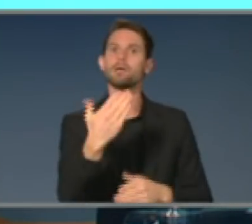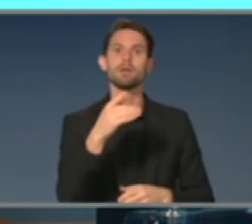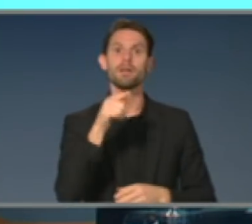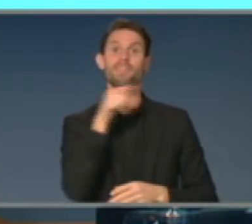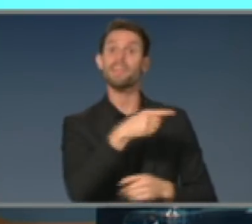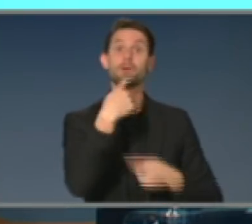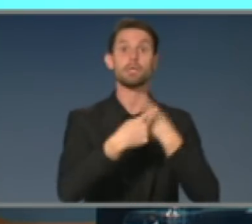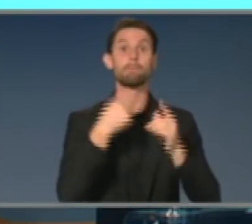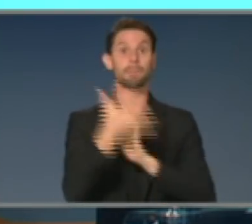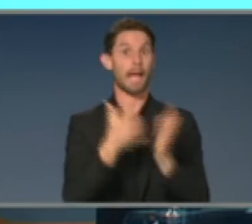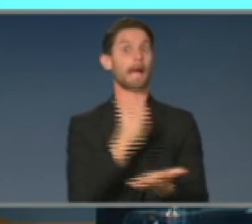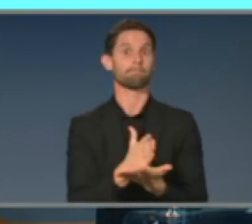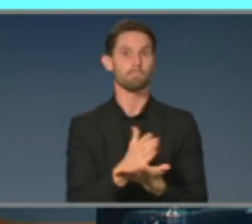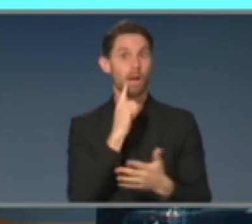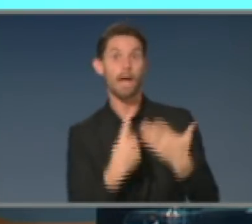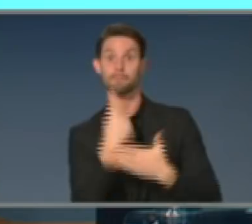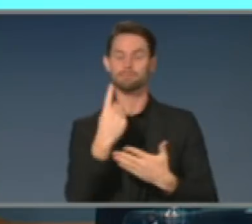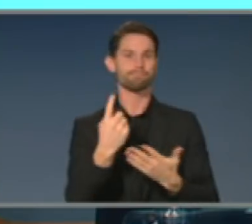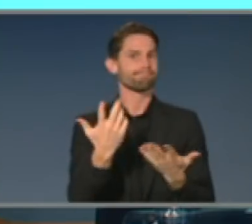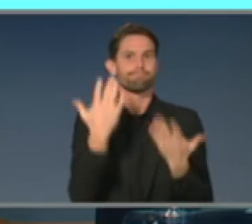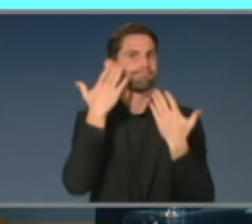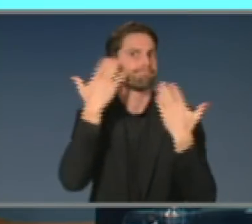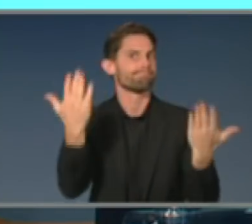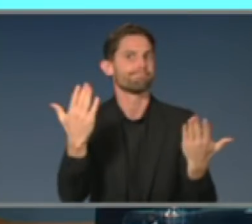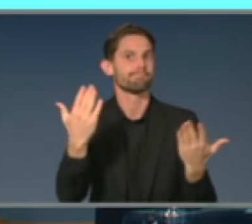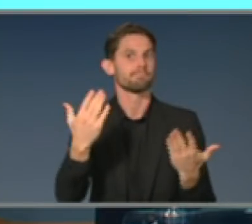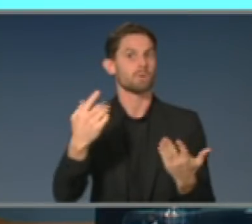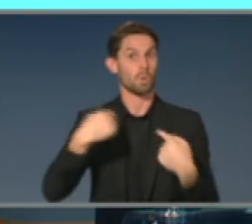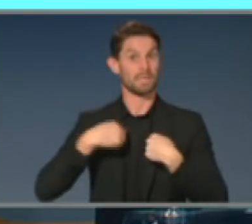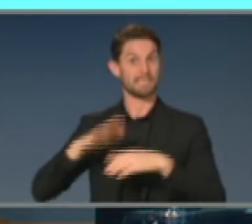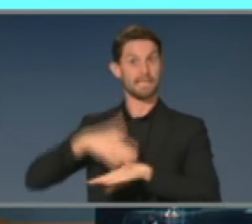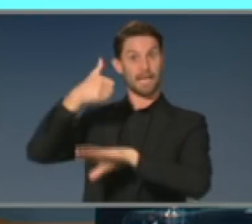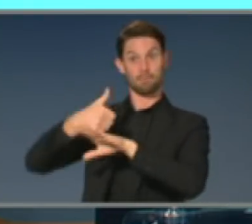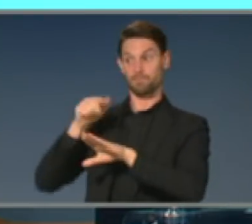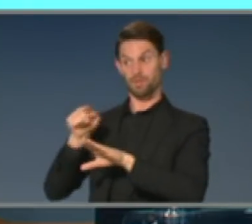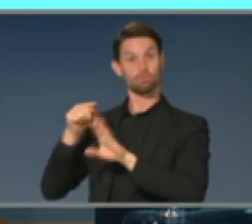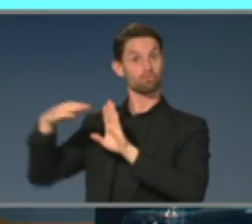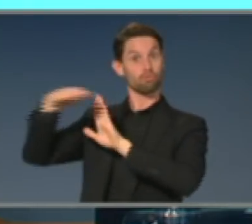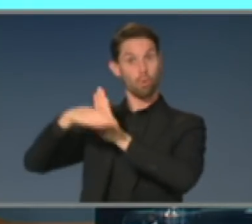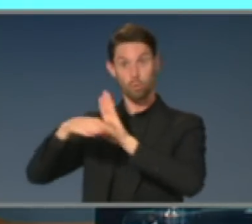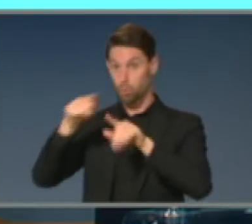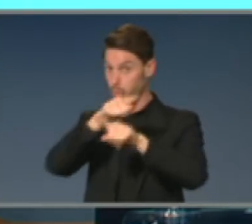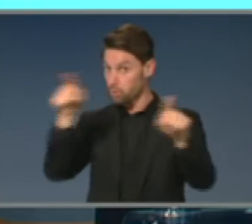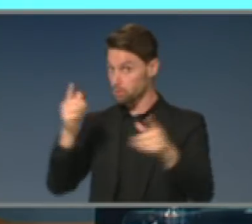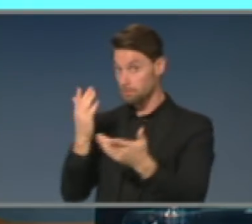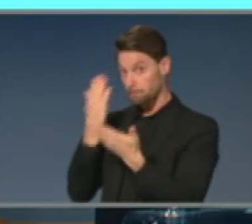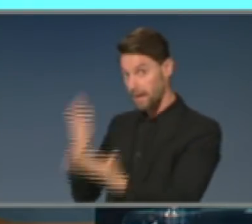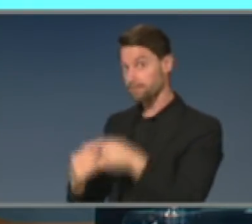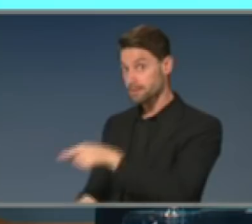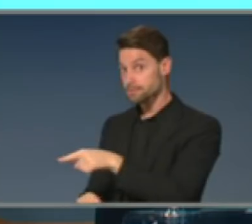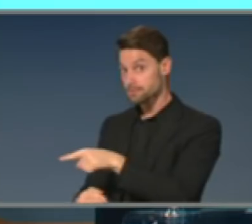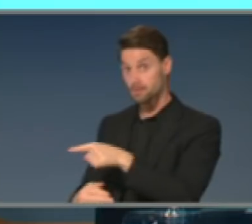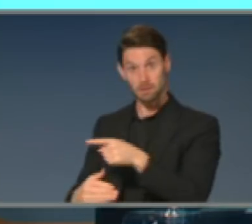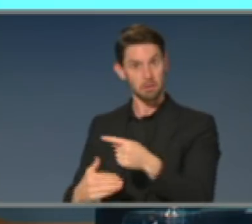what's happening now. In fact, the measures we put in place now have already reduced our infectivity